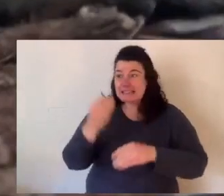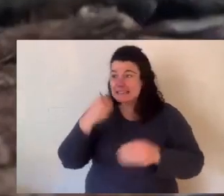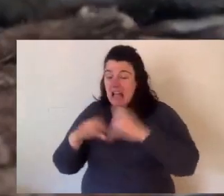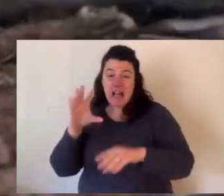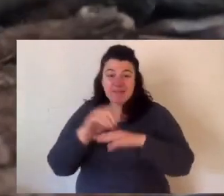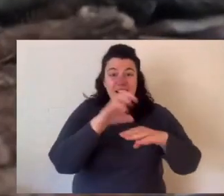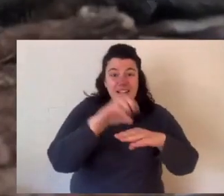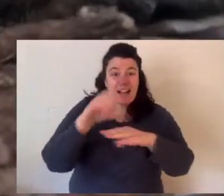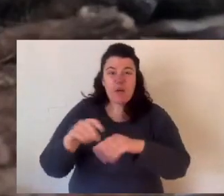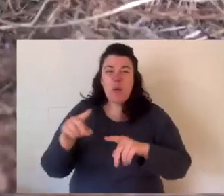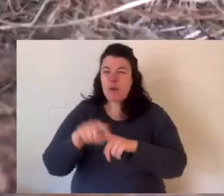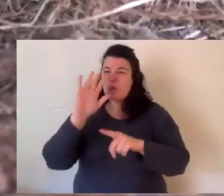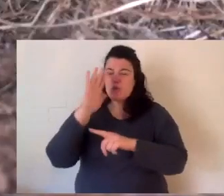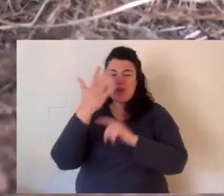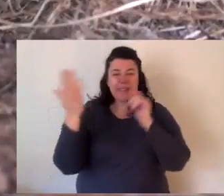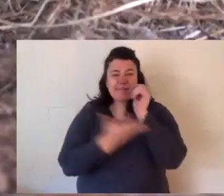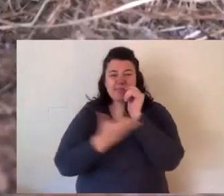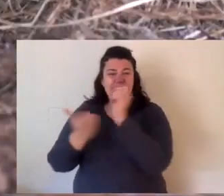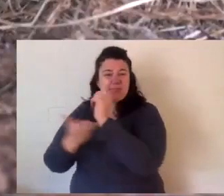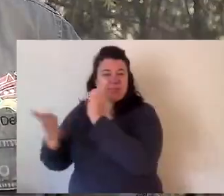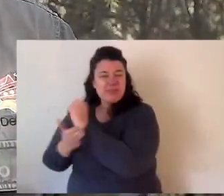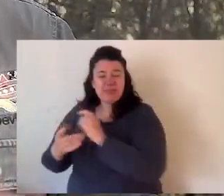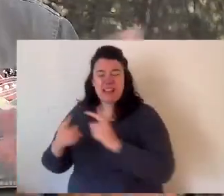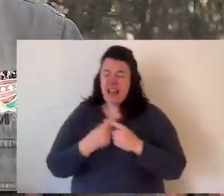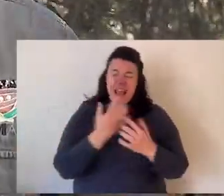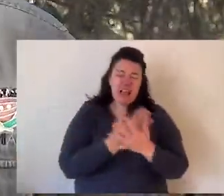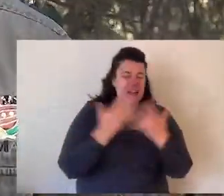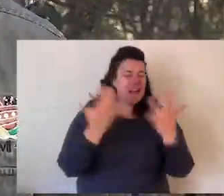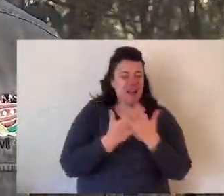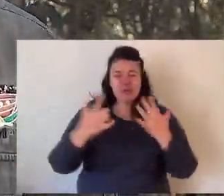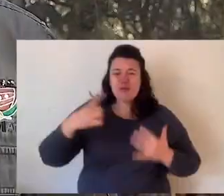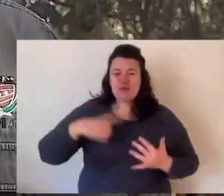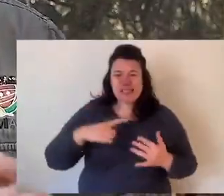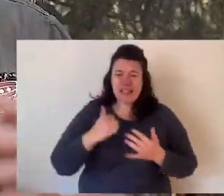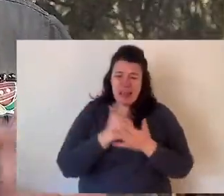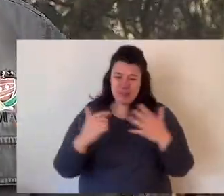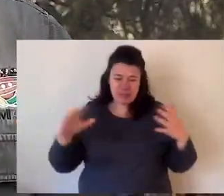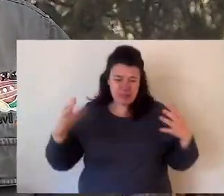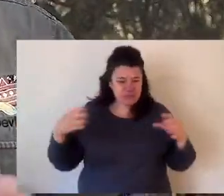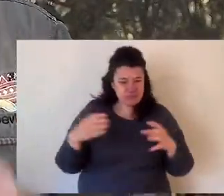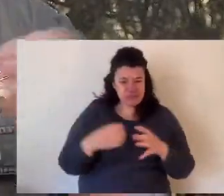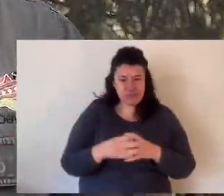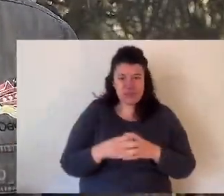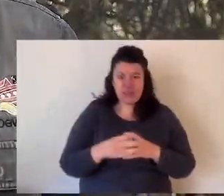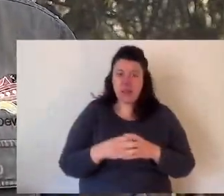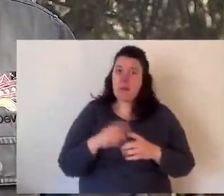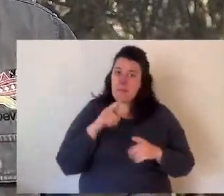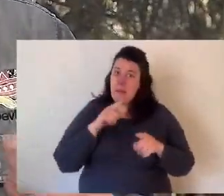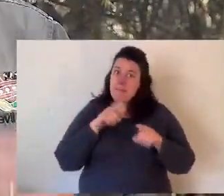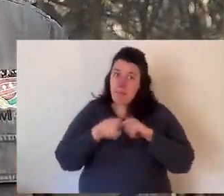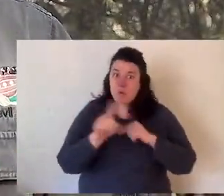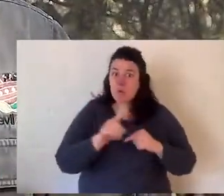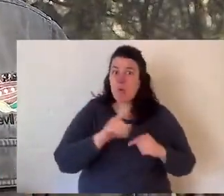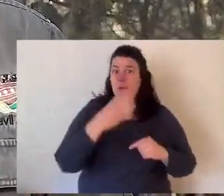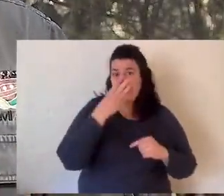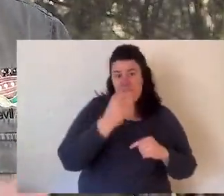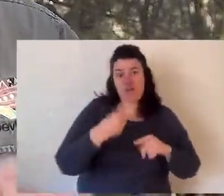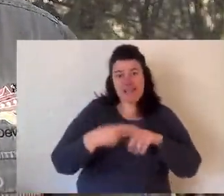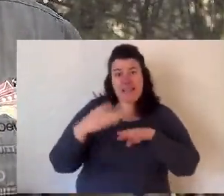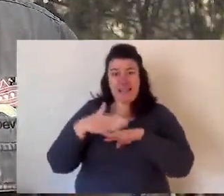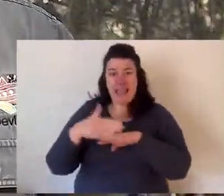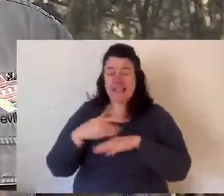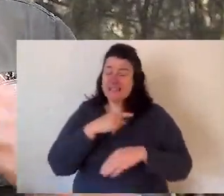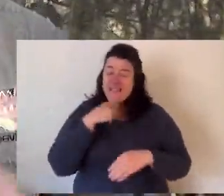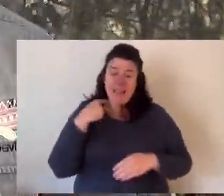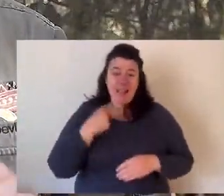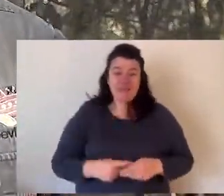feral fox and feral cat. They also suffer from urban sprawl, habitat destruction, and so many other factors. But the feral fox and